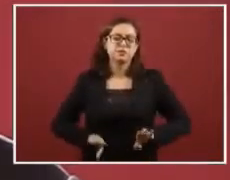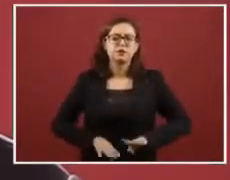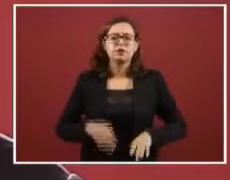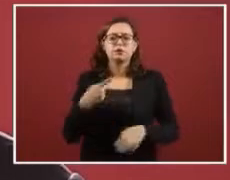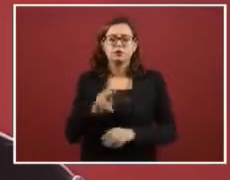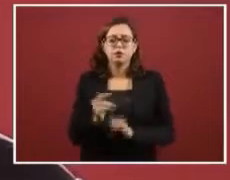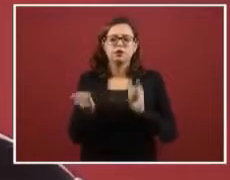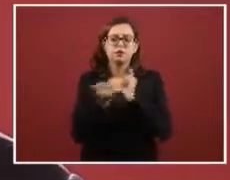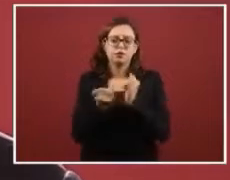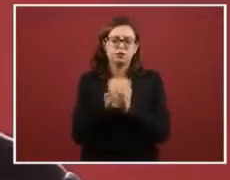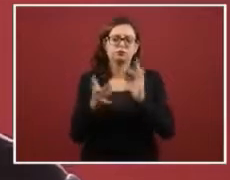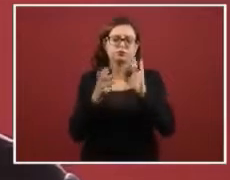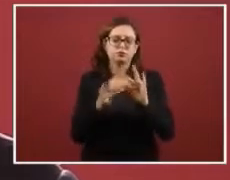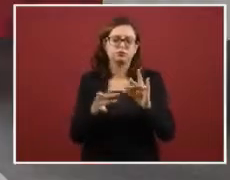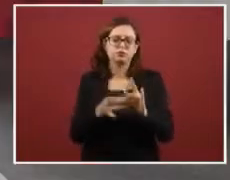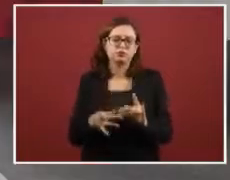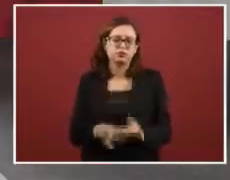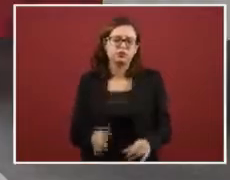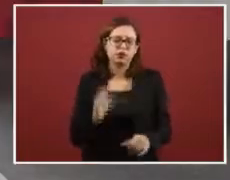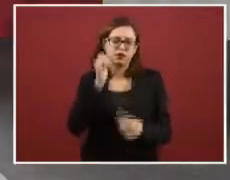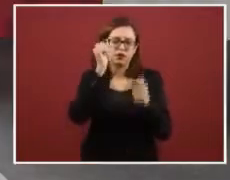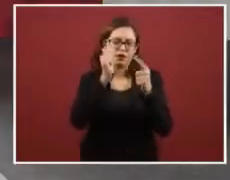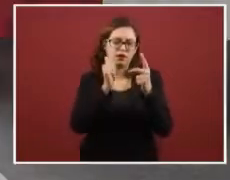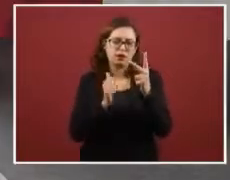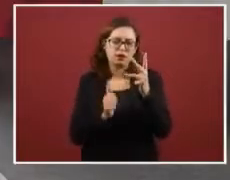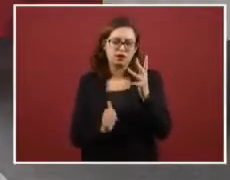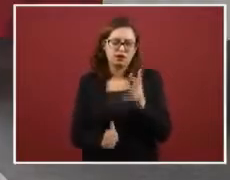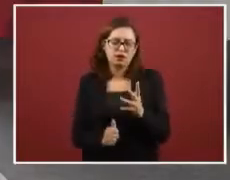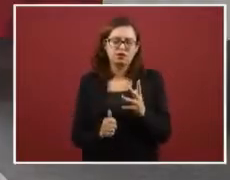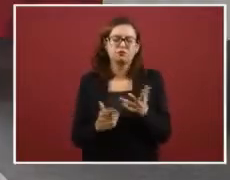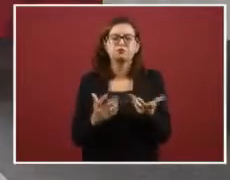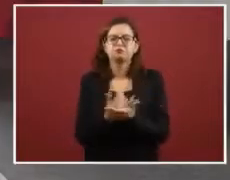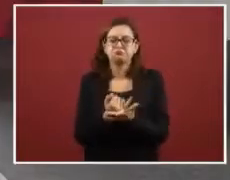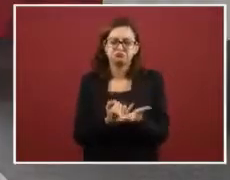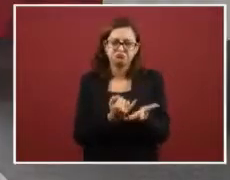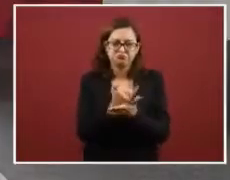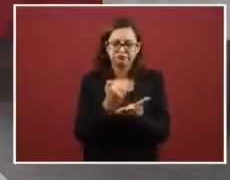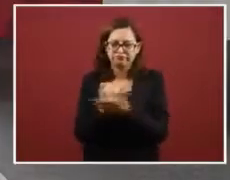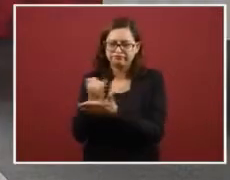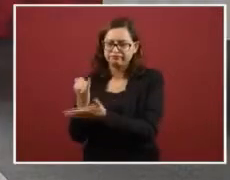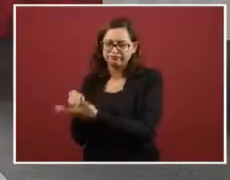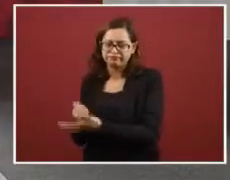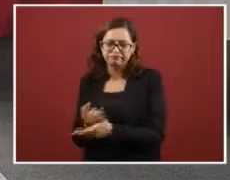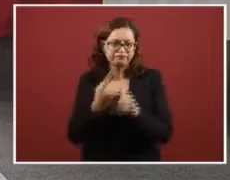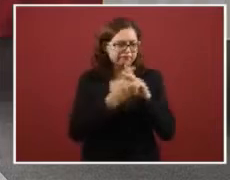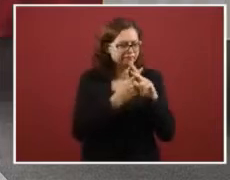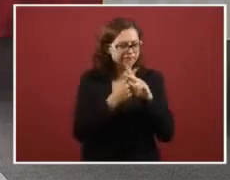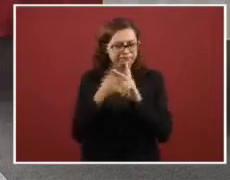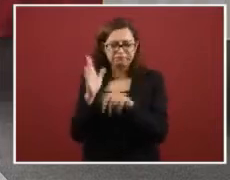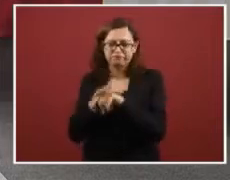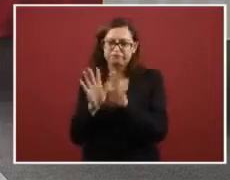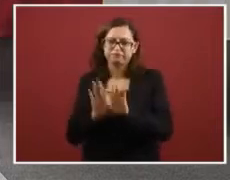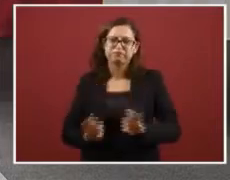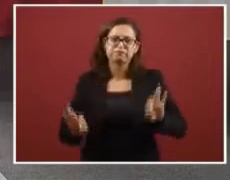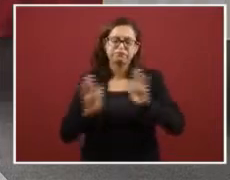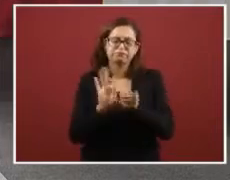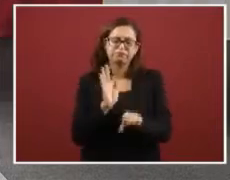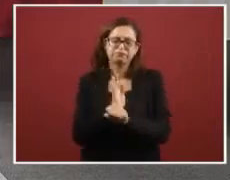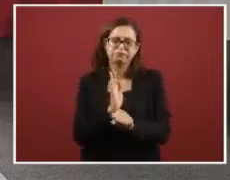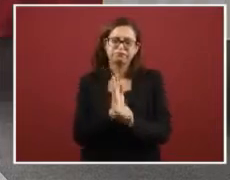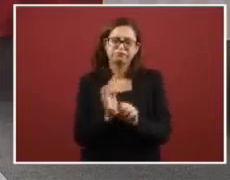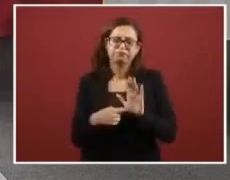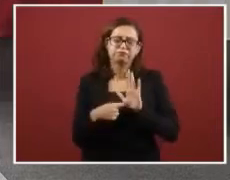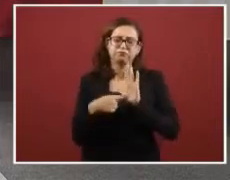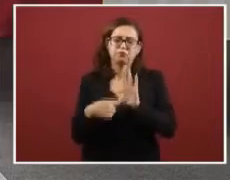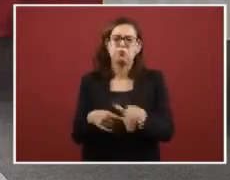characteristics and they're going to show what